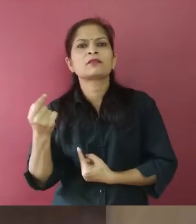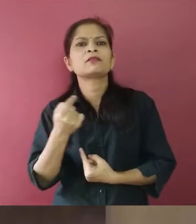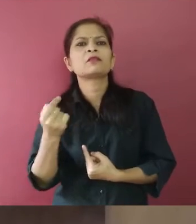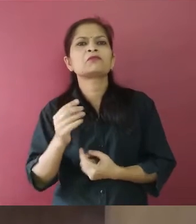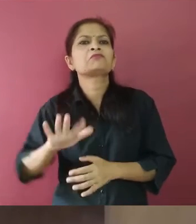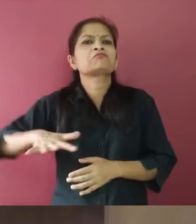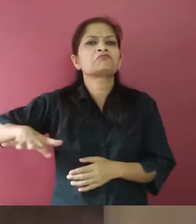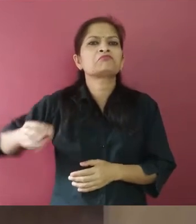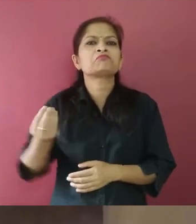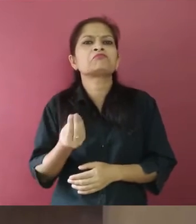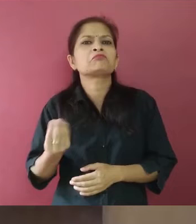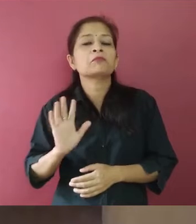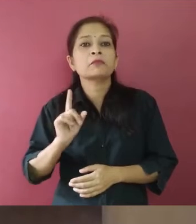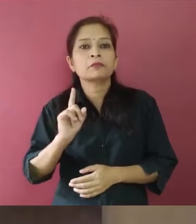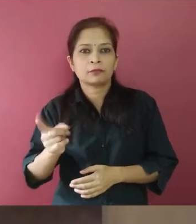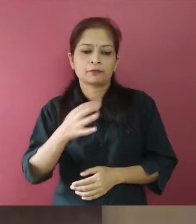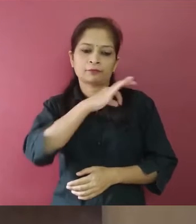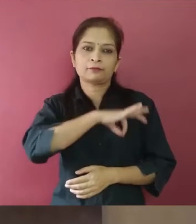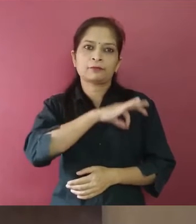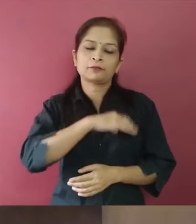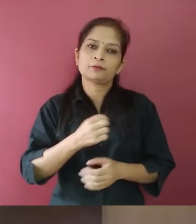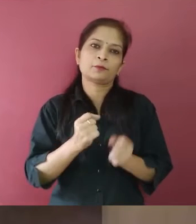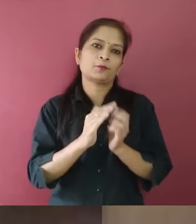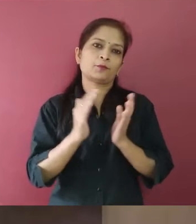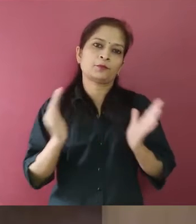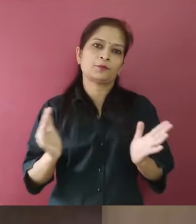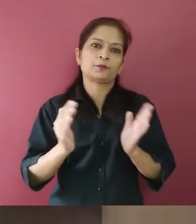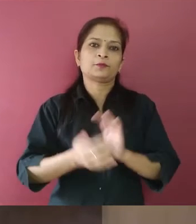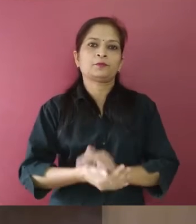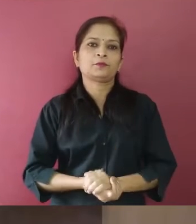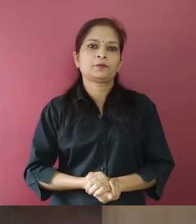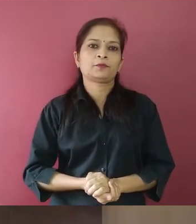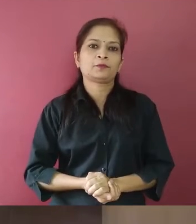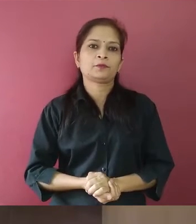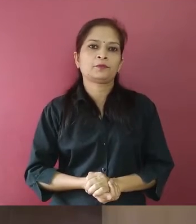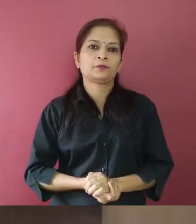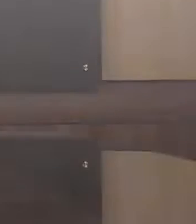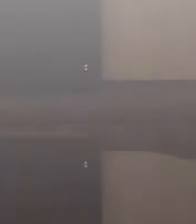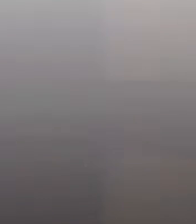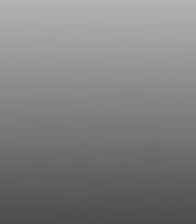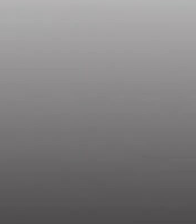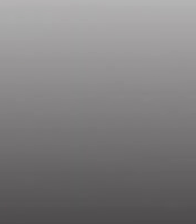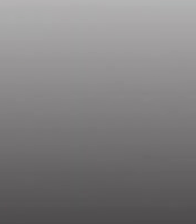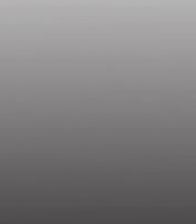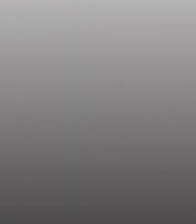taking the vaccine far far outweighs any minuscule risk that there may be of taking the vaccine.